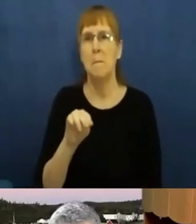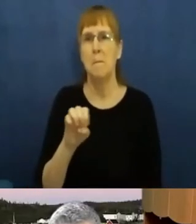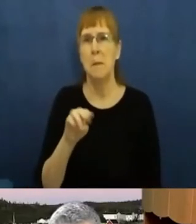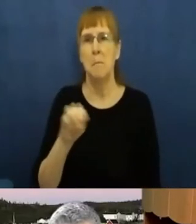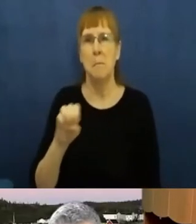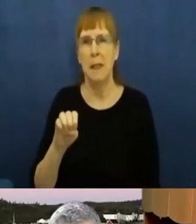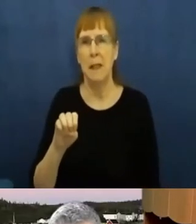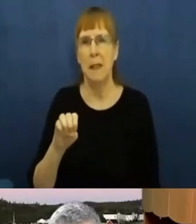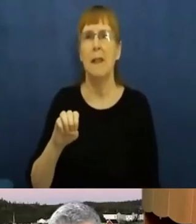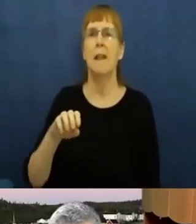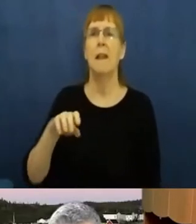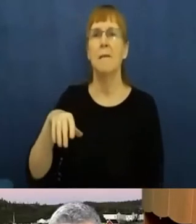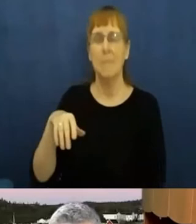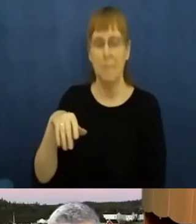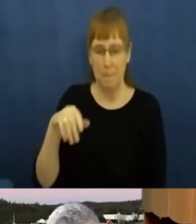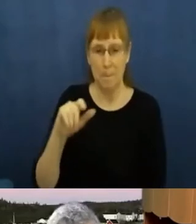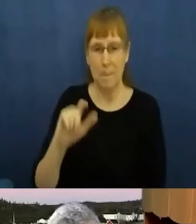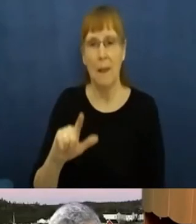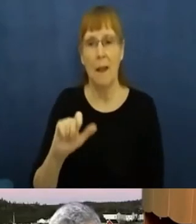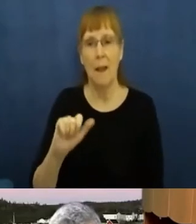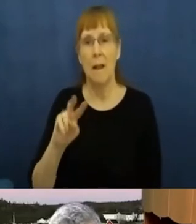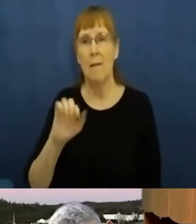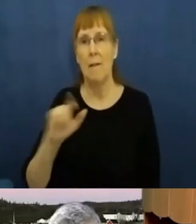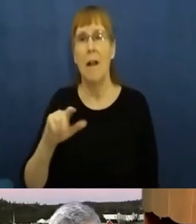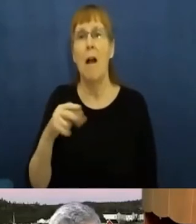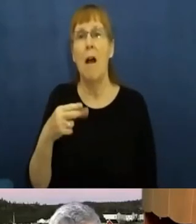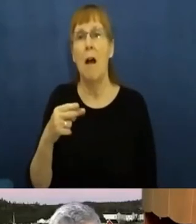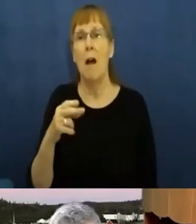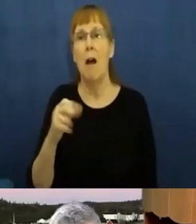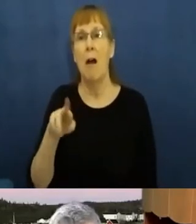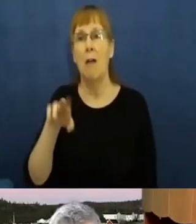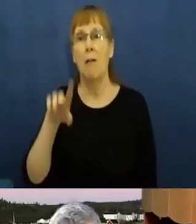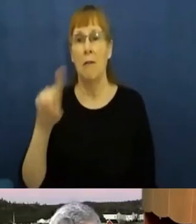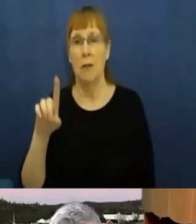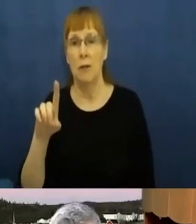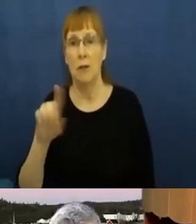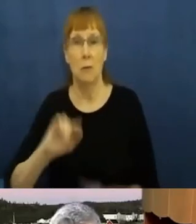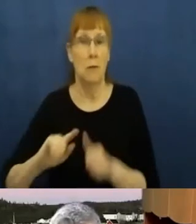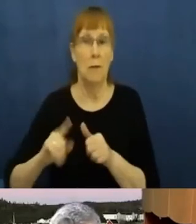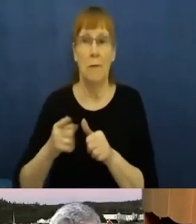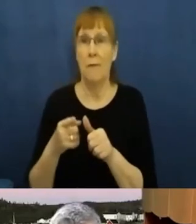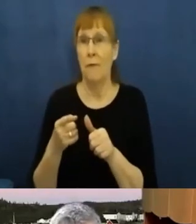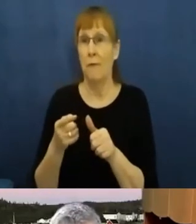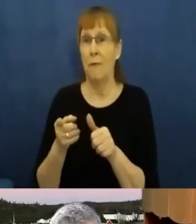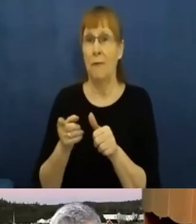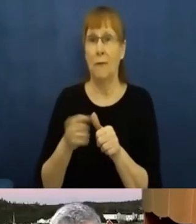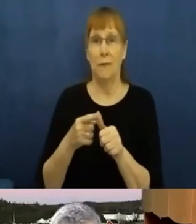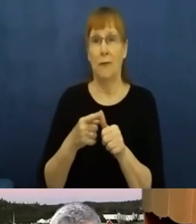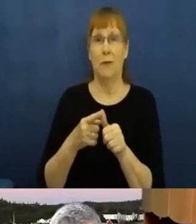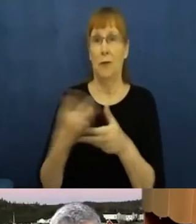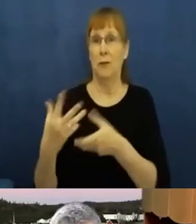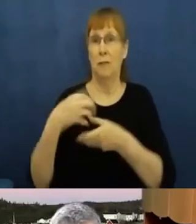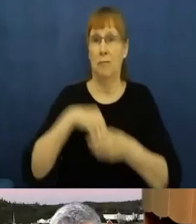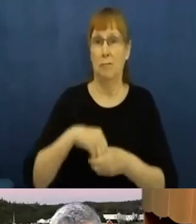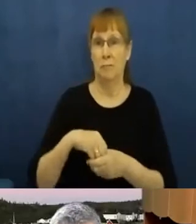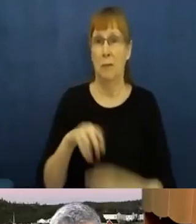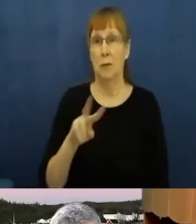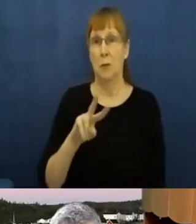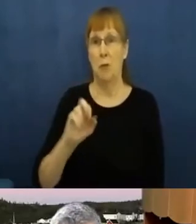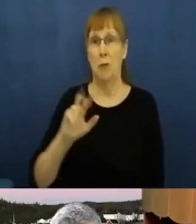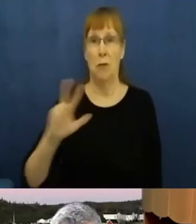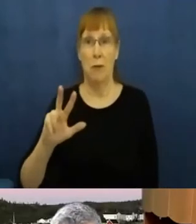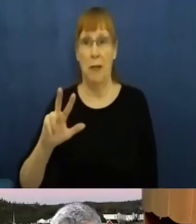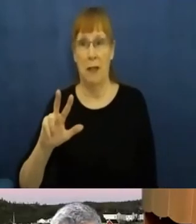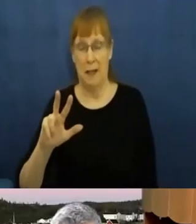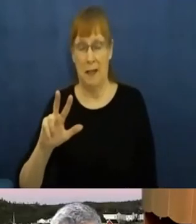was the first ever Indigenous Scholar part of the Foundation Cohort 2003. It is such a pleasure to welcome